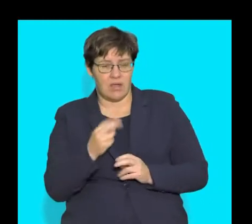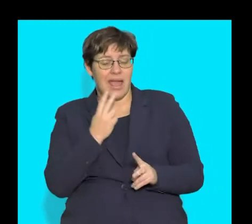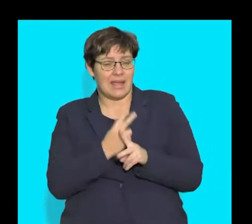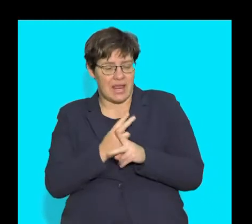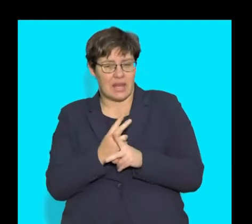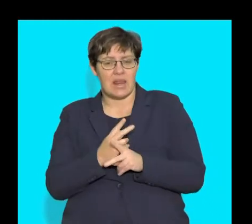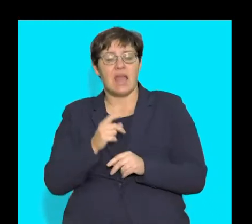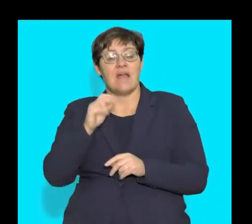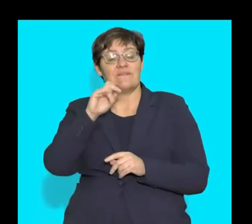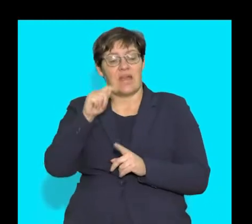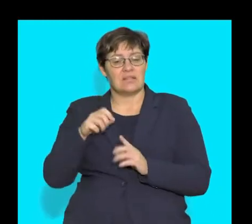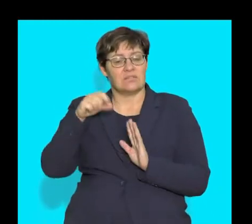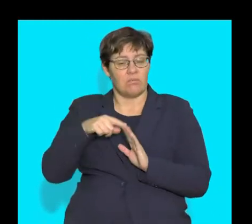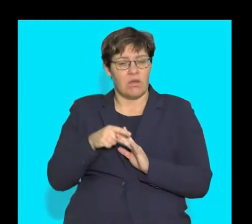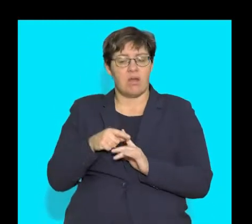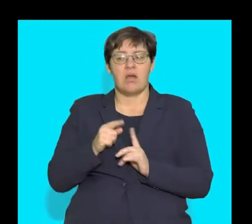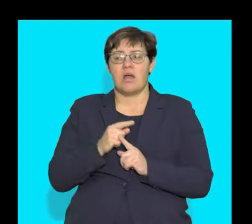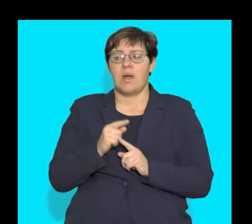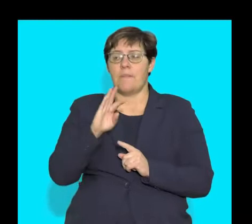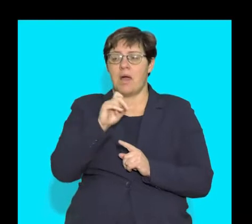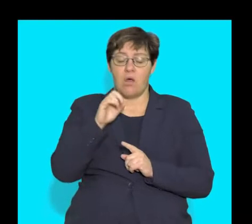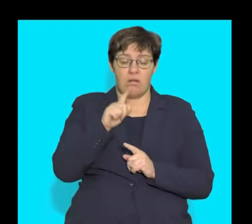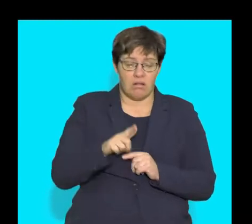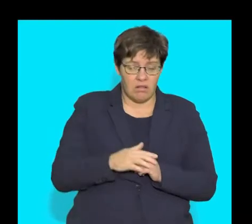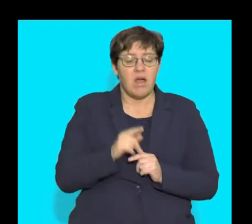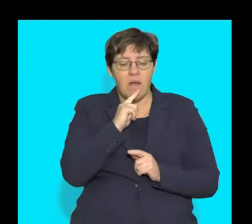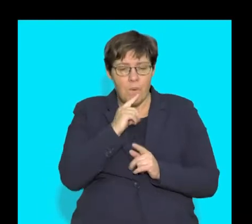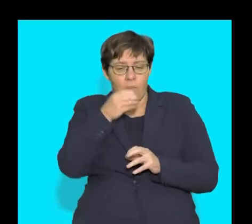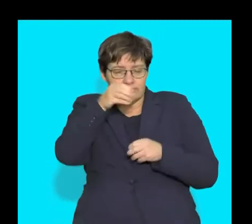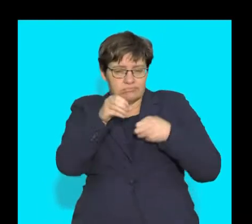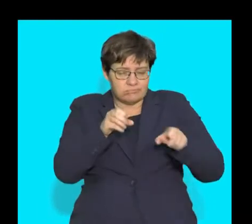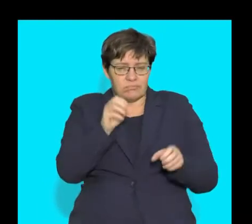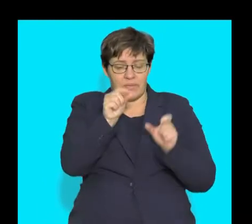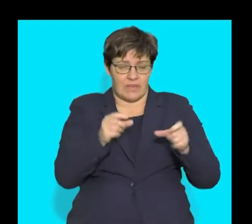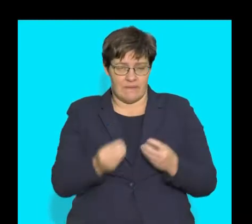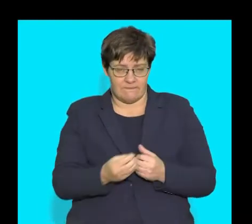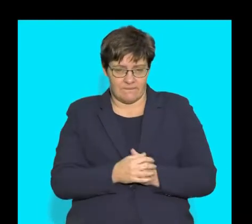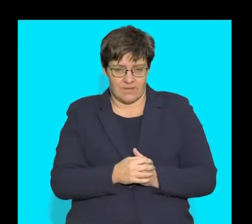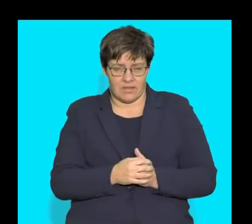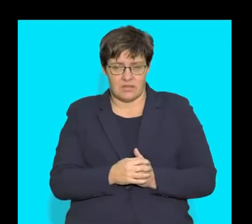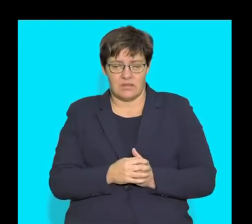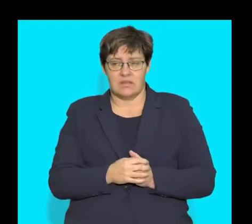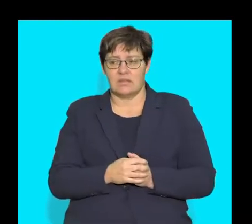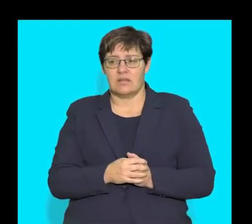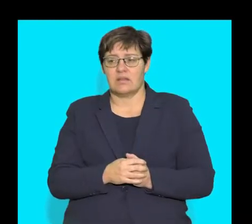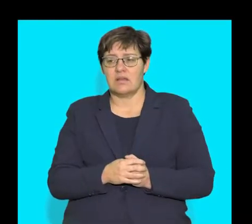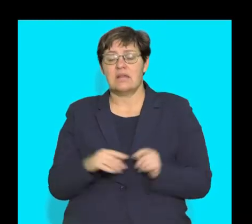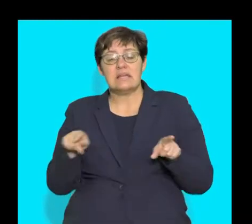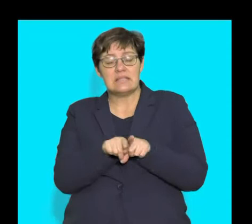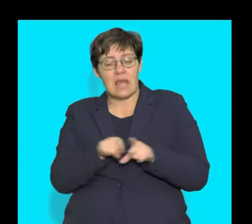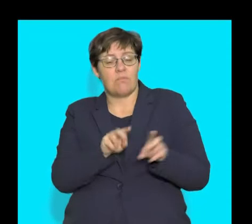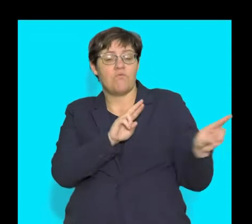when fat droplets mix with bile and break down into smaller particles. We also